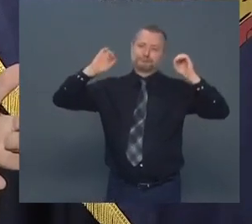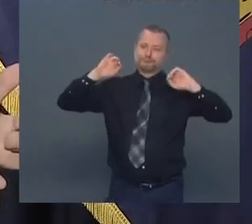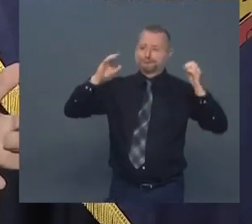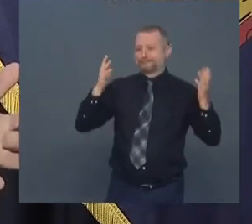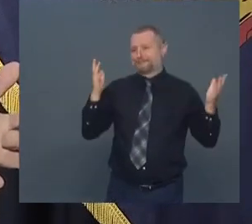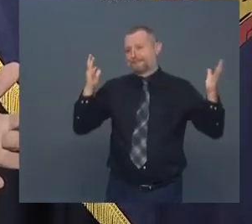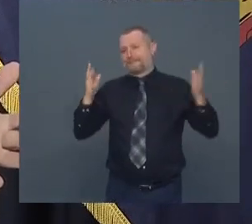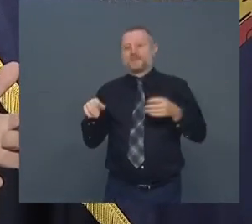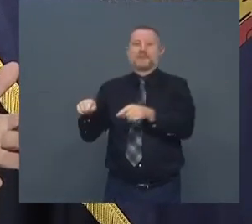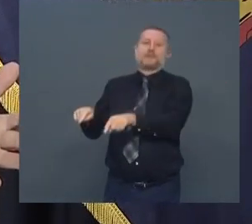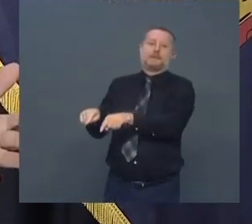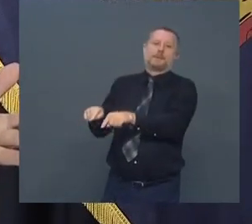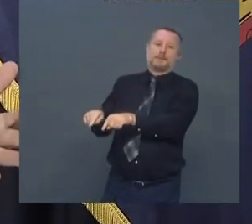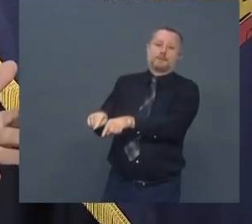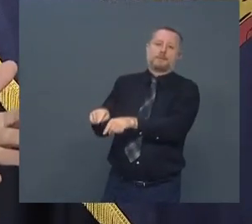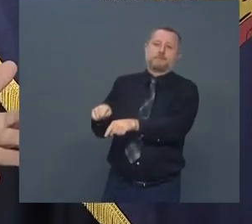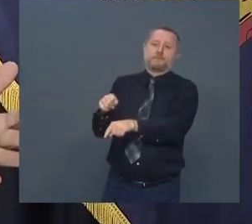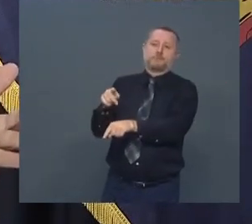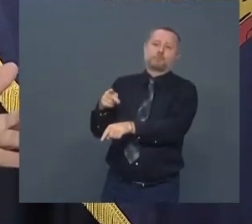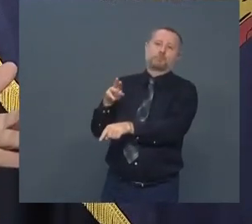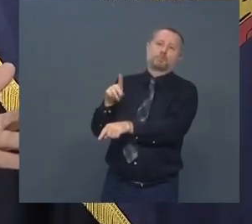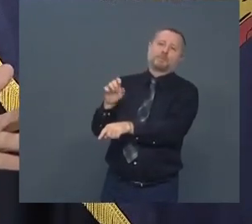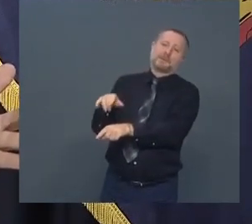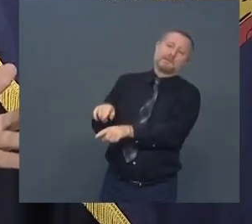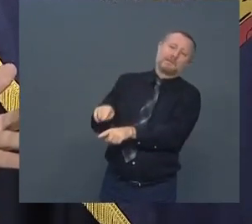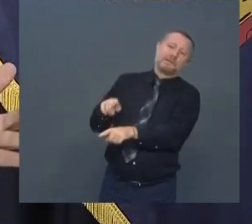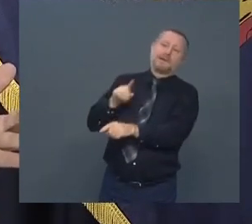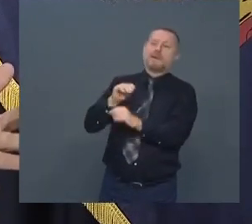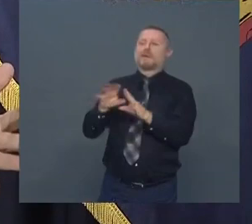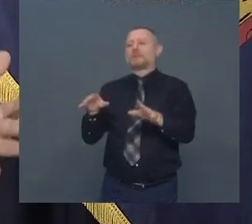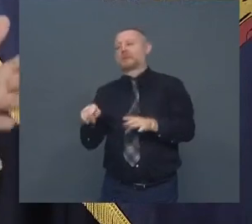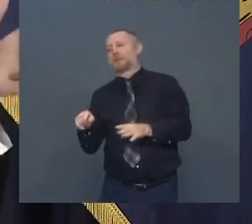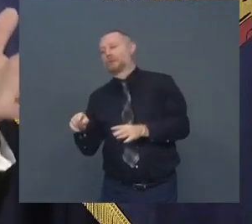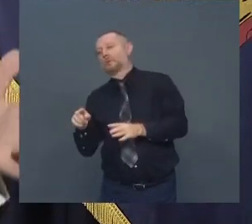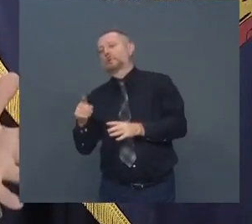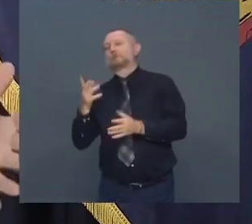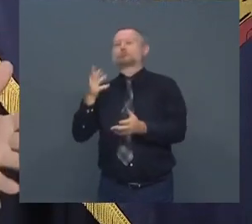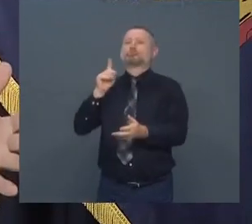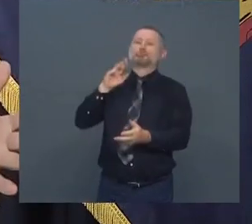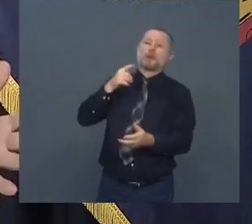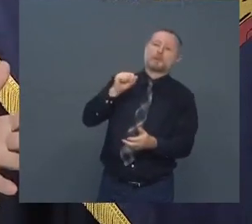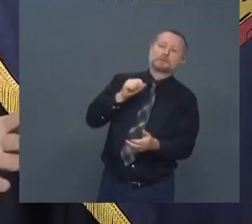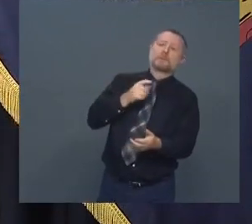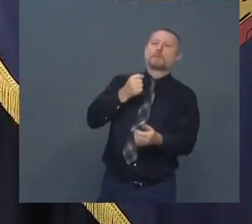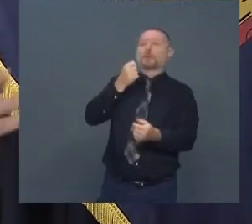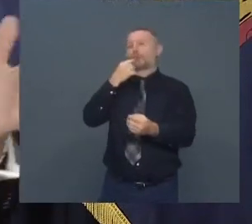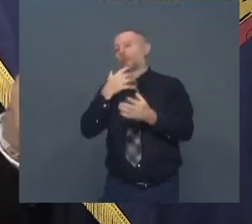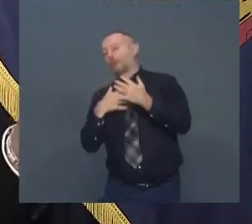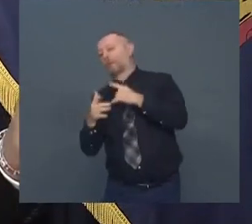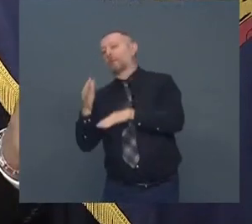He was under the influence of drugs. He had on a spitting hood, which is normal procedure.